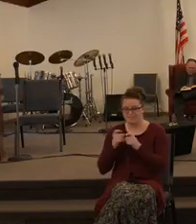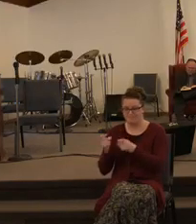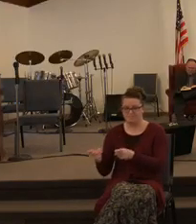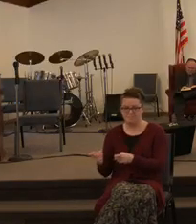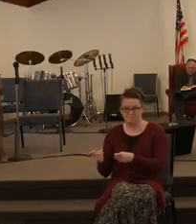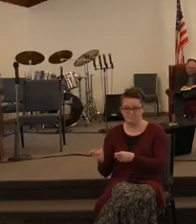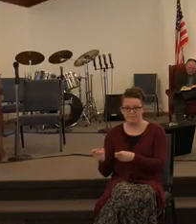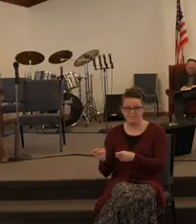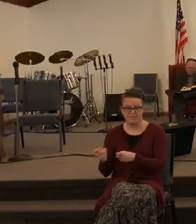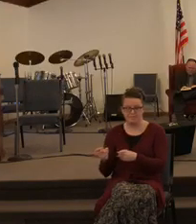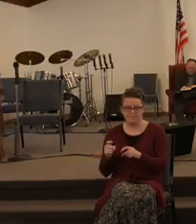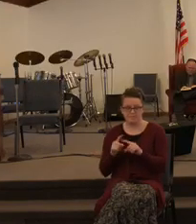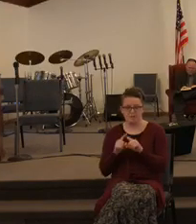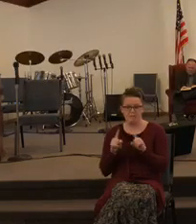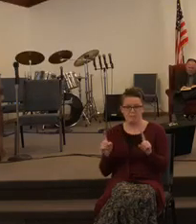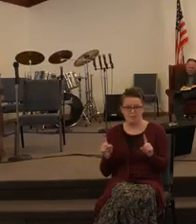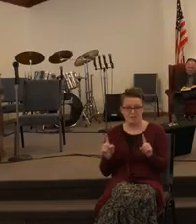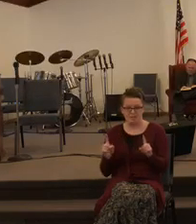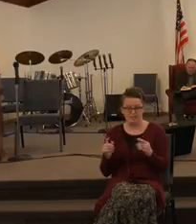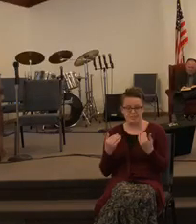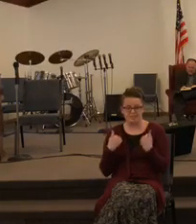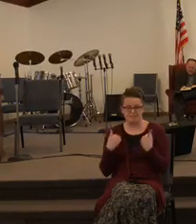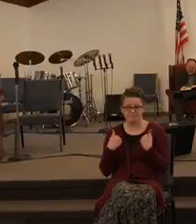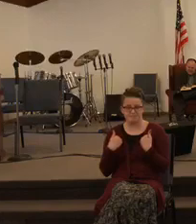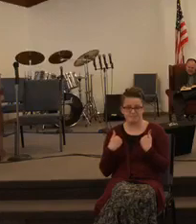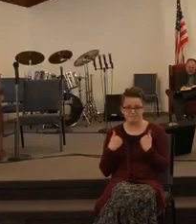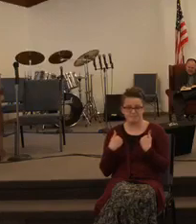he was going to give it to them to possess it.